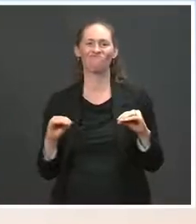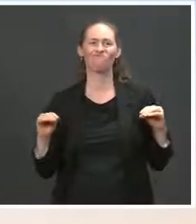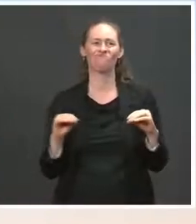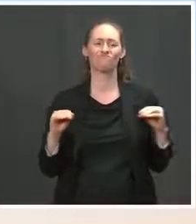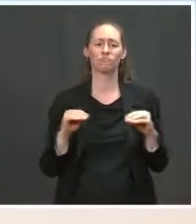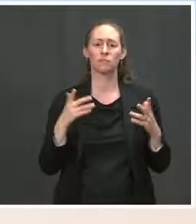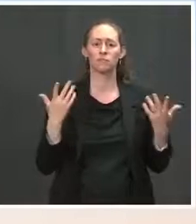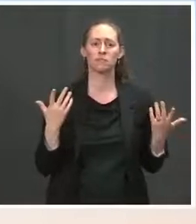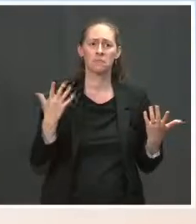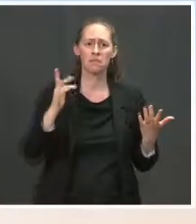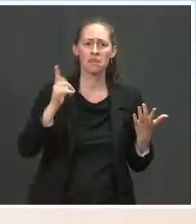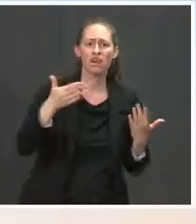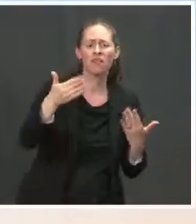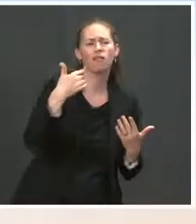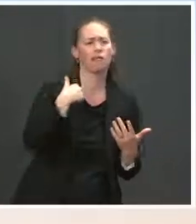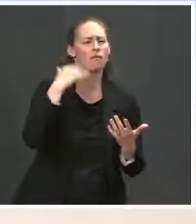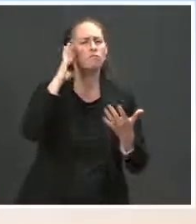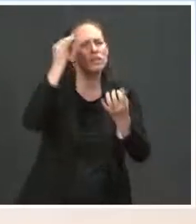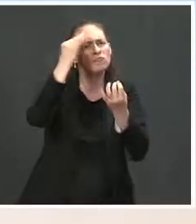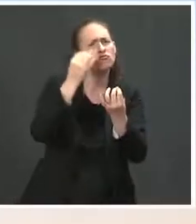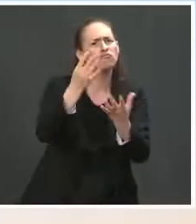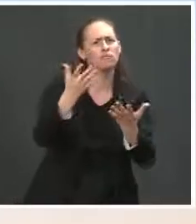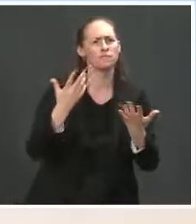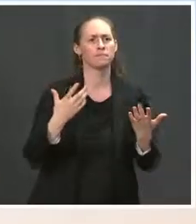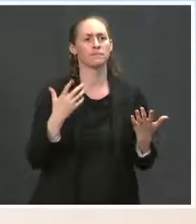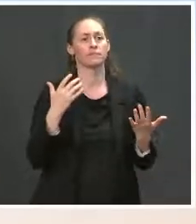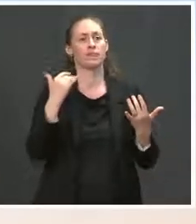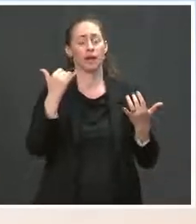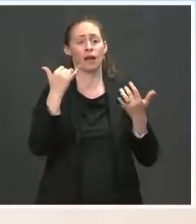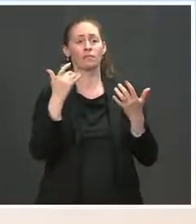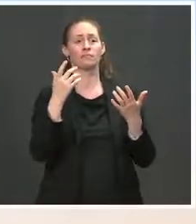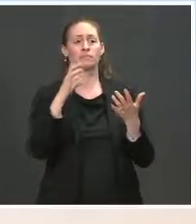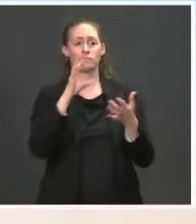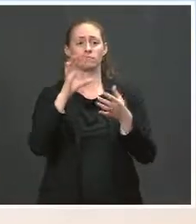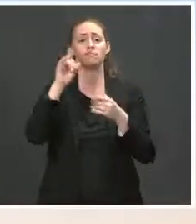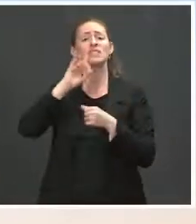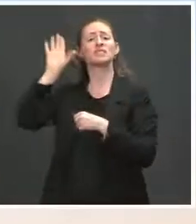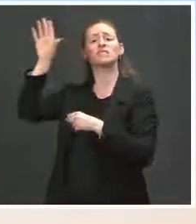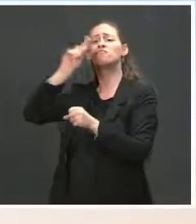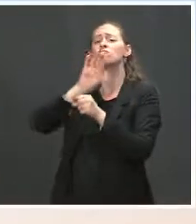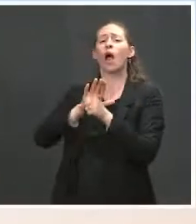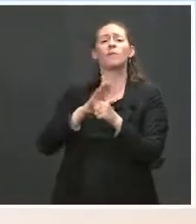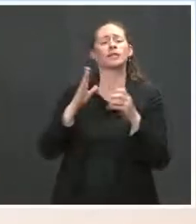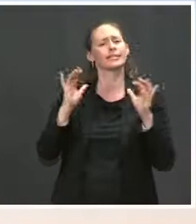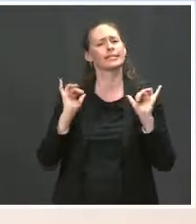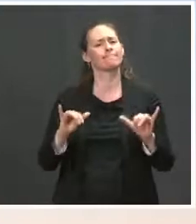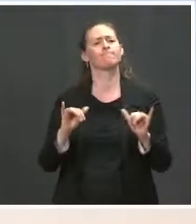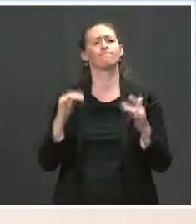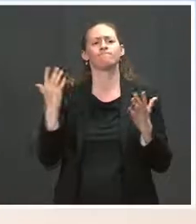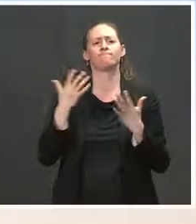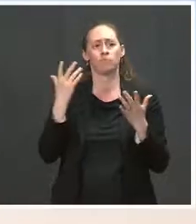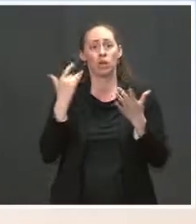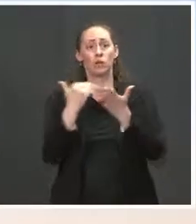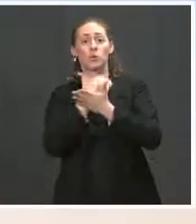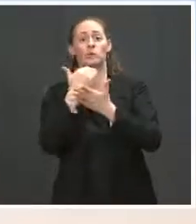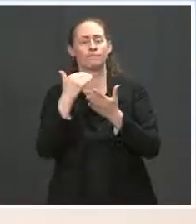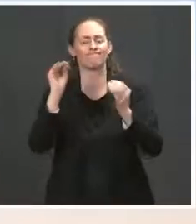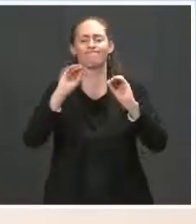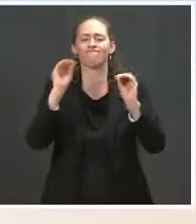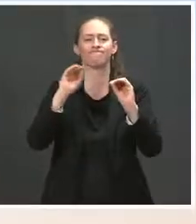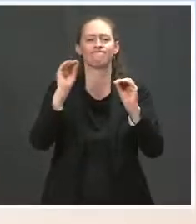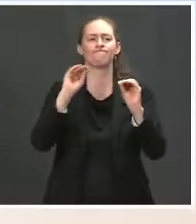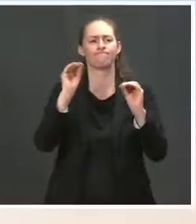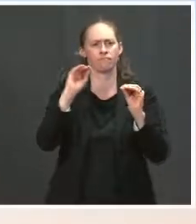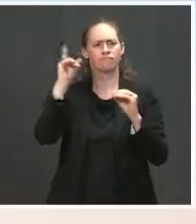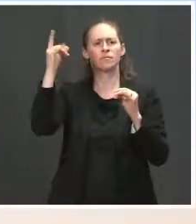well. In terms of delivering on his campaign pledge, I don't have anything to preview for you on that front either. I expect we'll have more